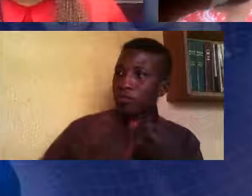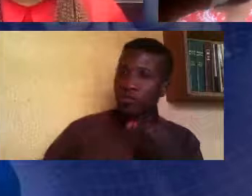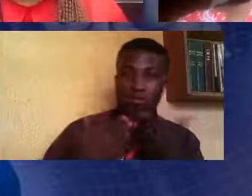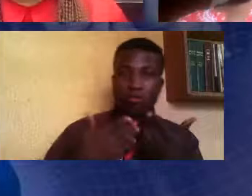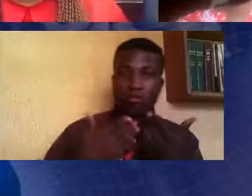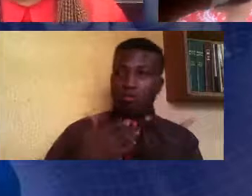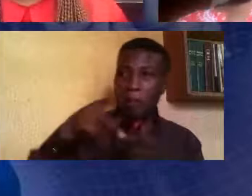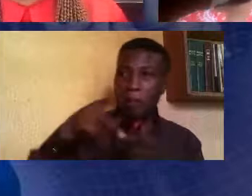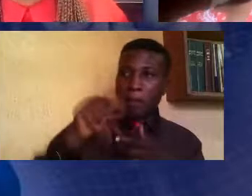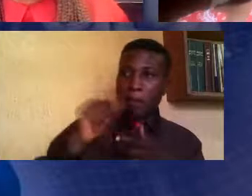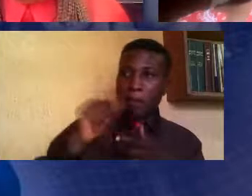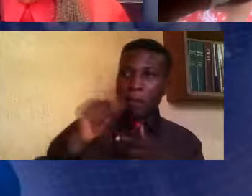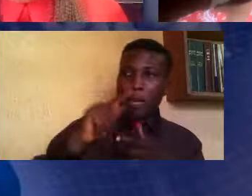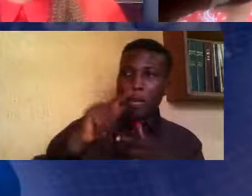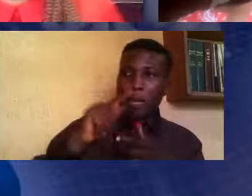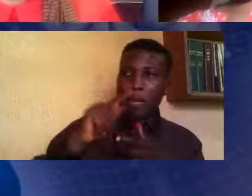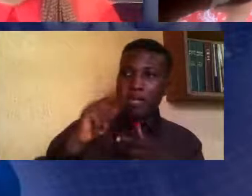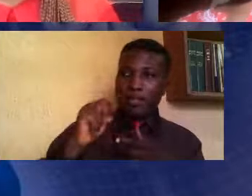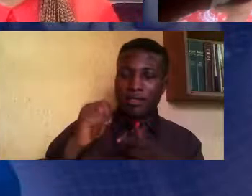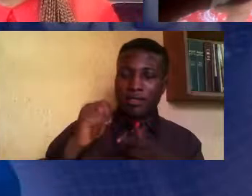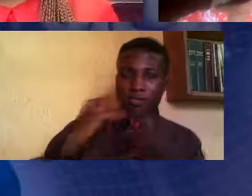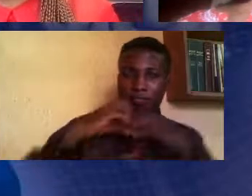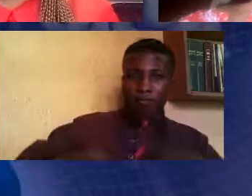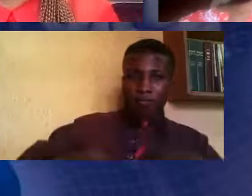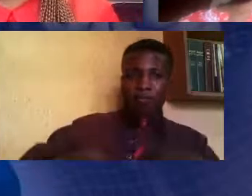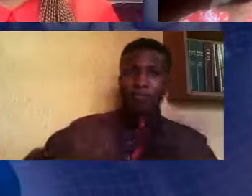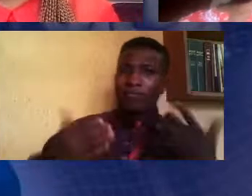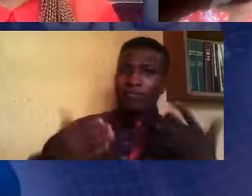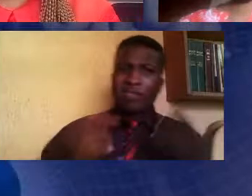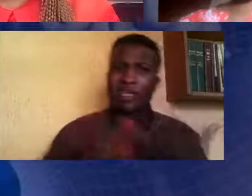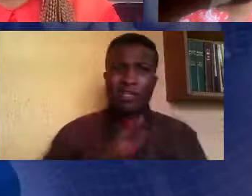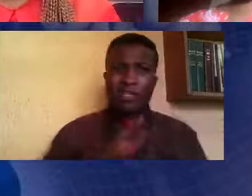no and I left. Imagine the mother had not told that.